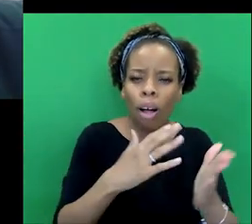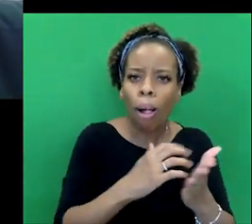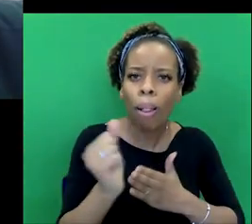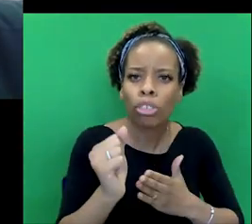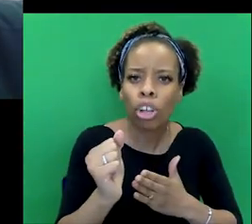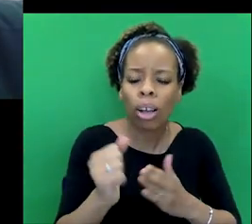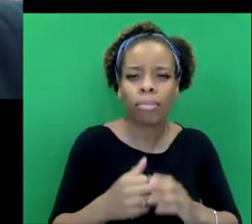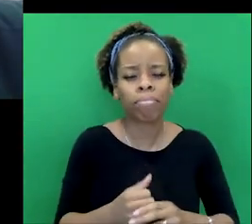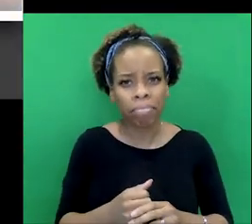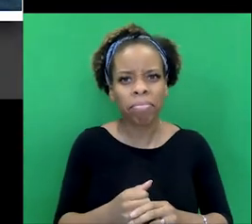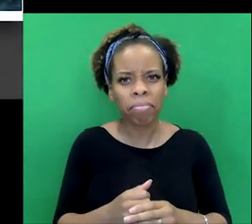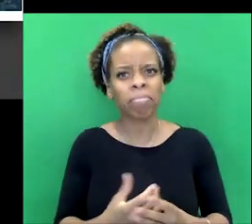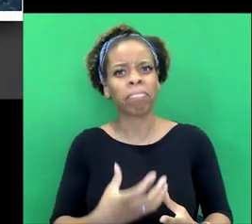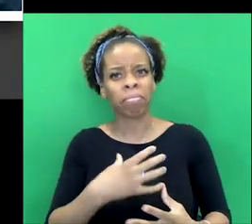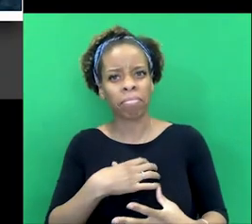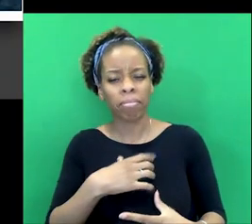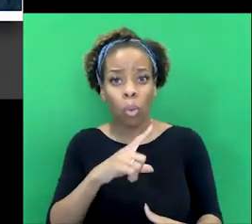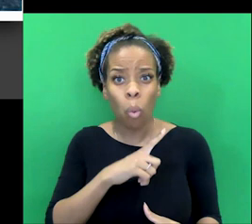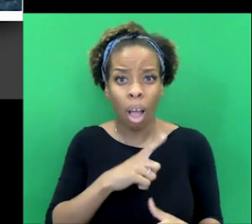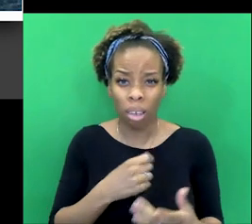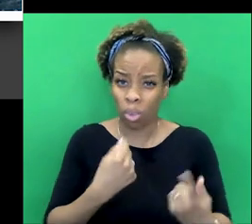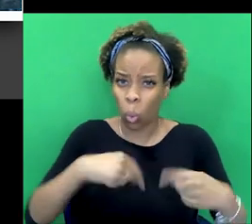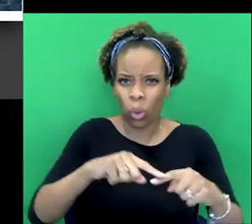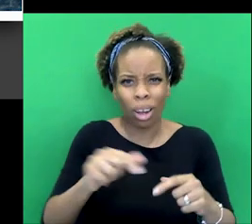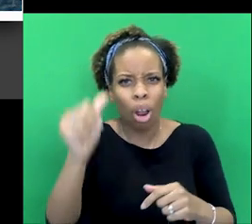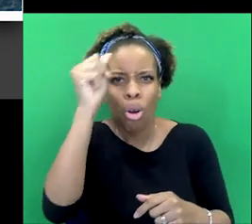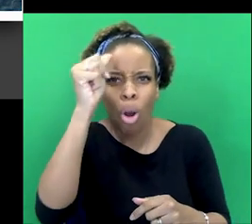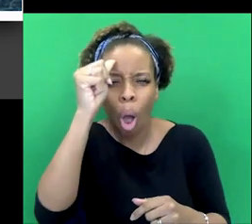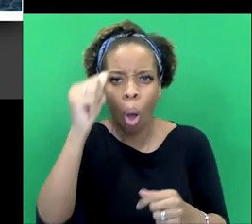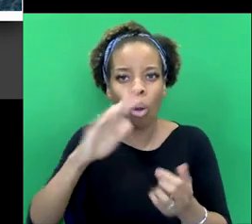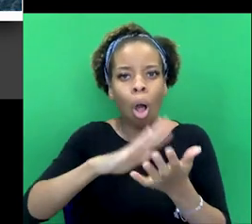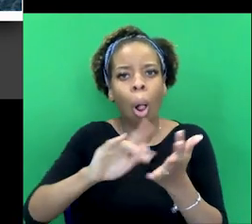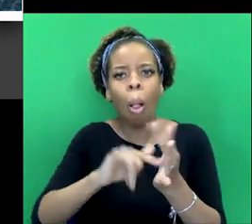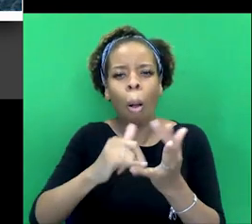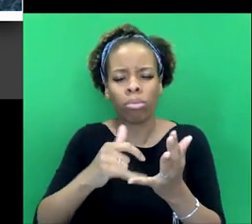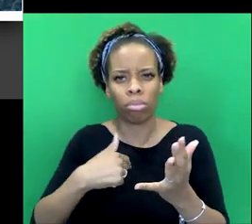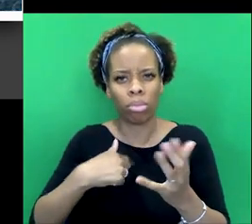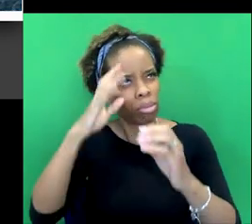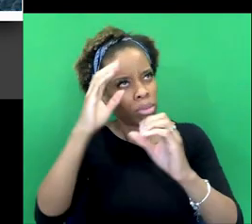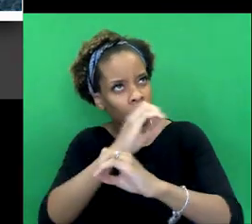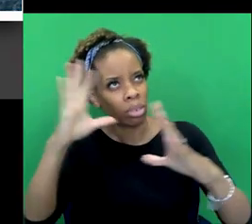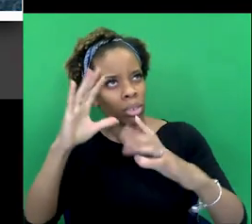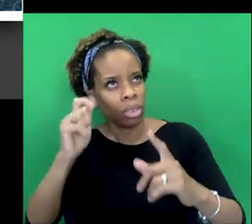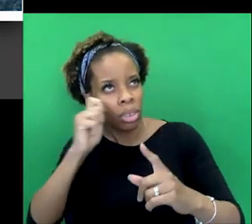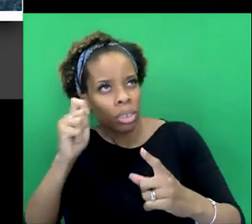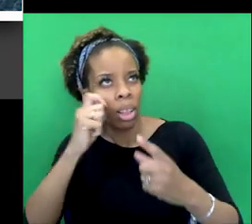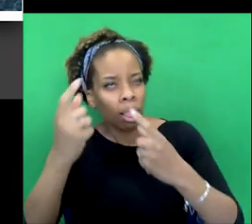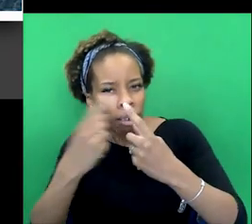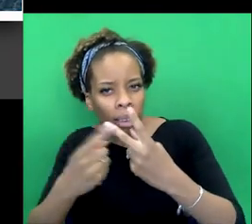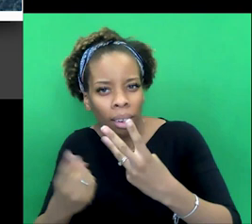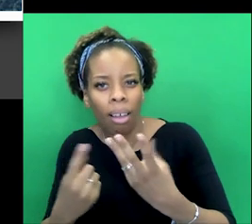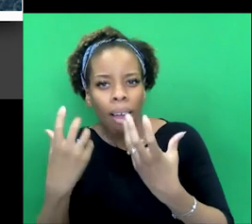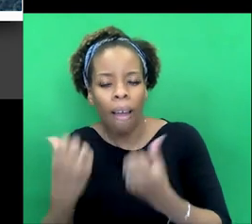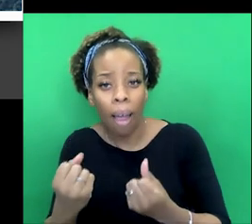bit because we've all got that history of Holmes adaptations in our heads to negotiate. We've got the